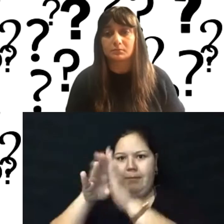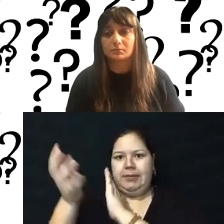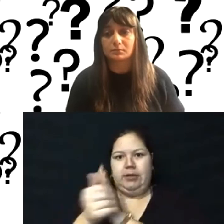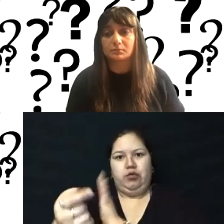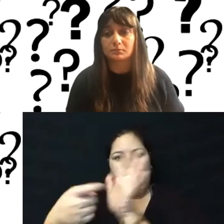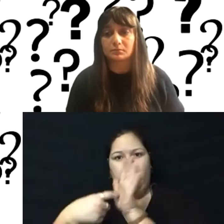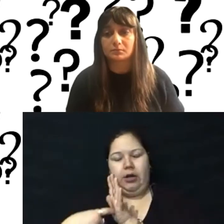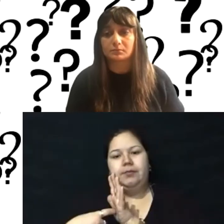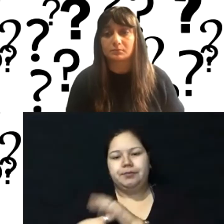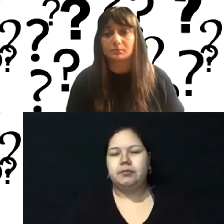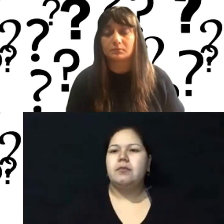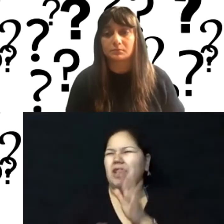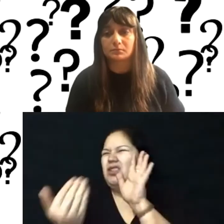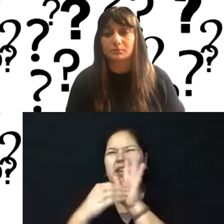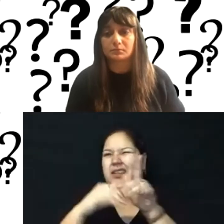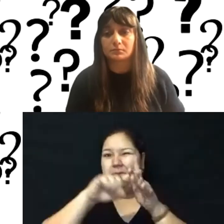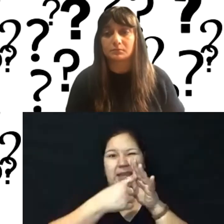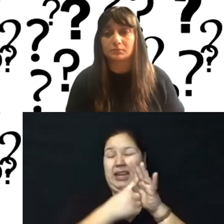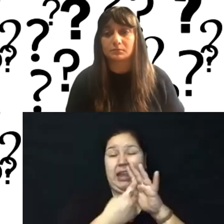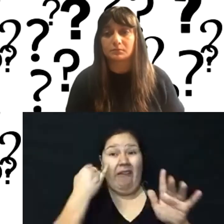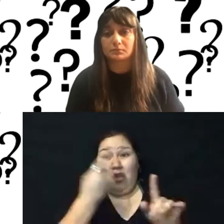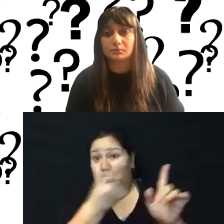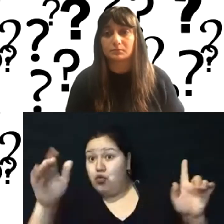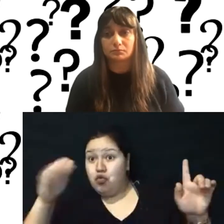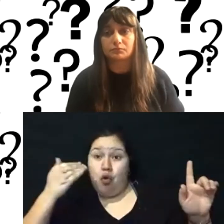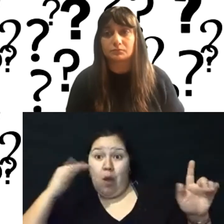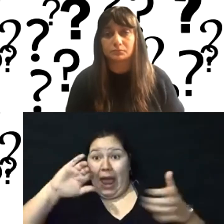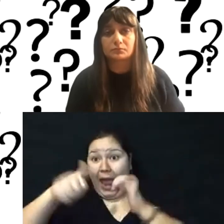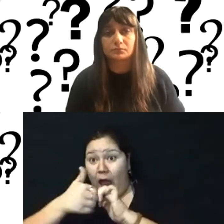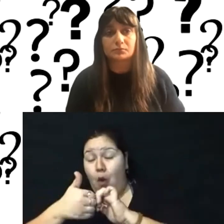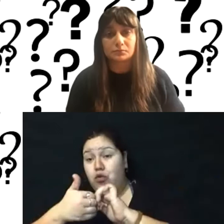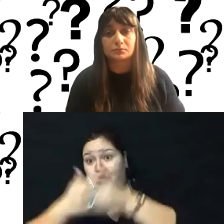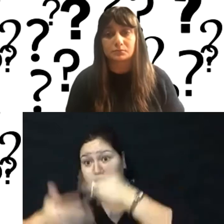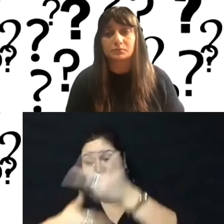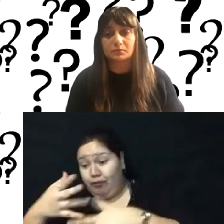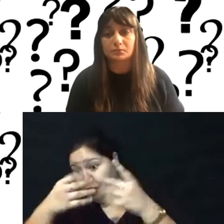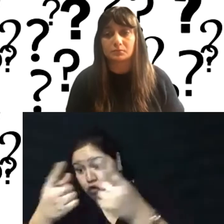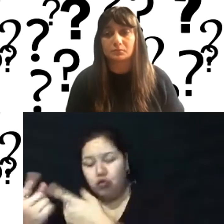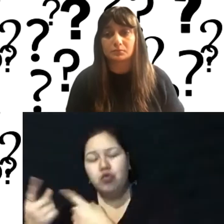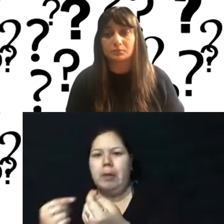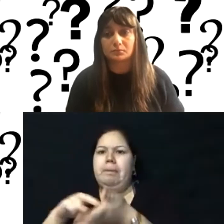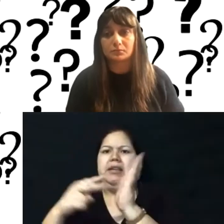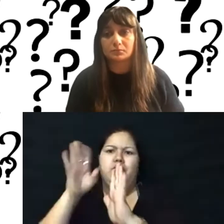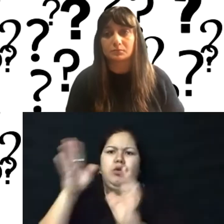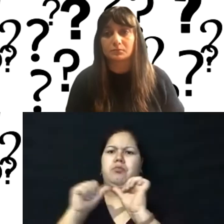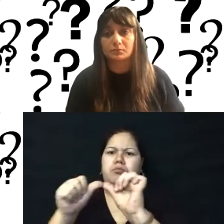you know, like we were talking at the beginning, if you know how to do it, then you're going to last a lot much, that much longer, um, in working with the tools rather